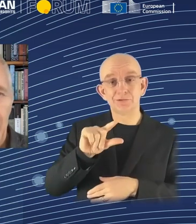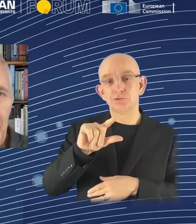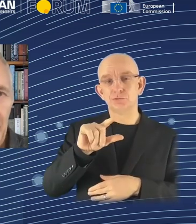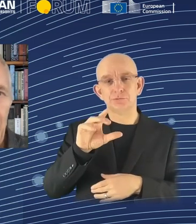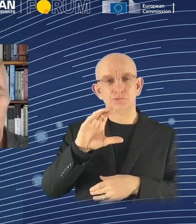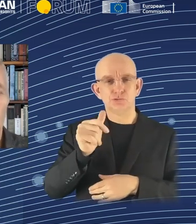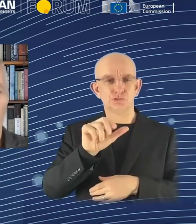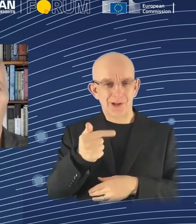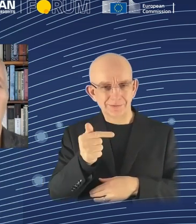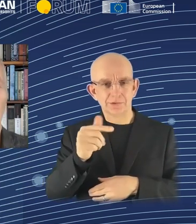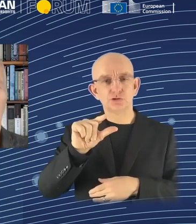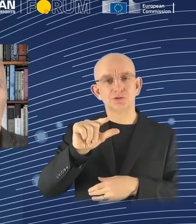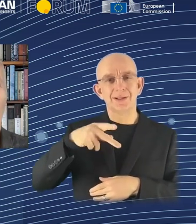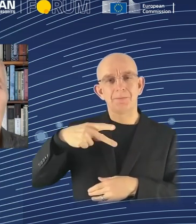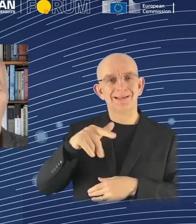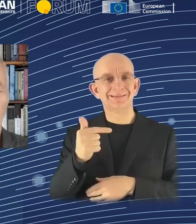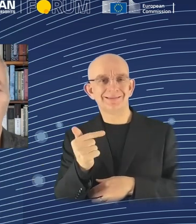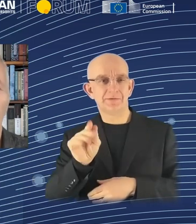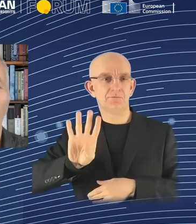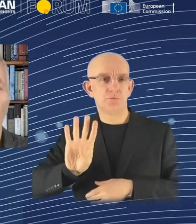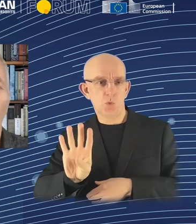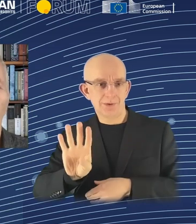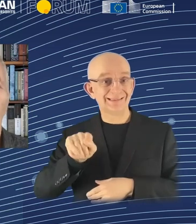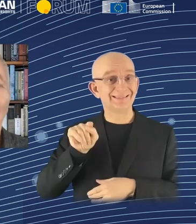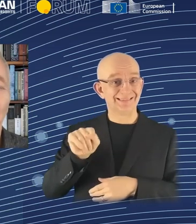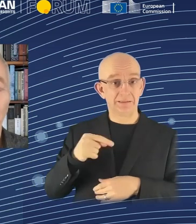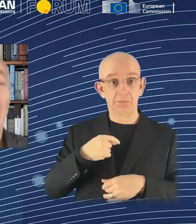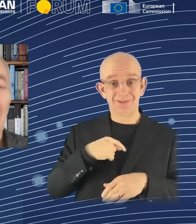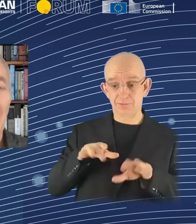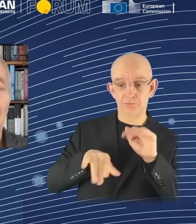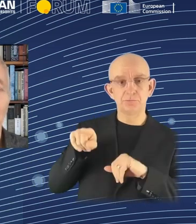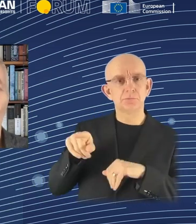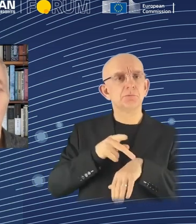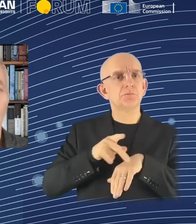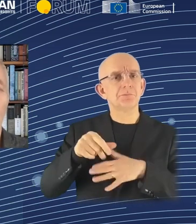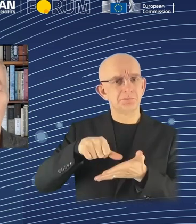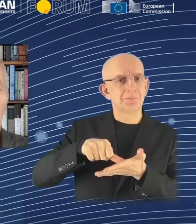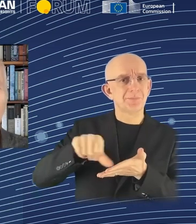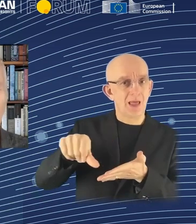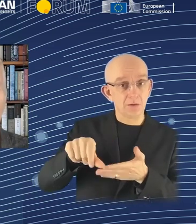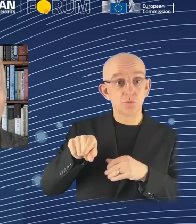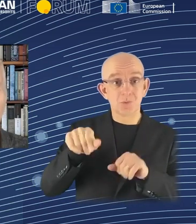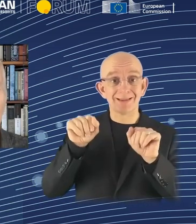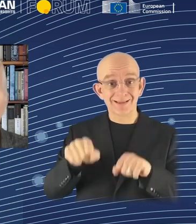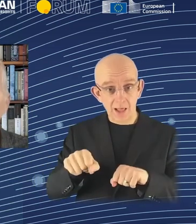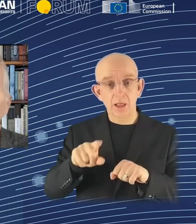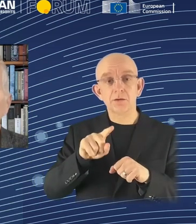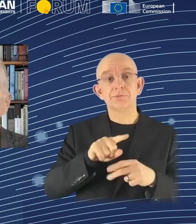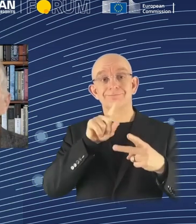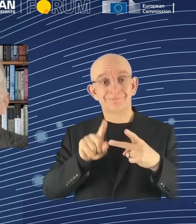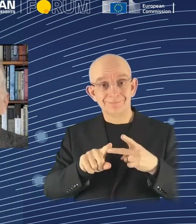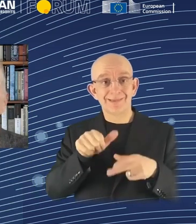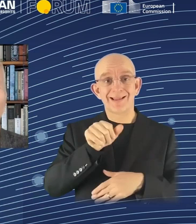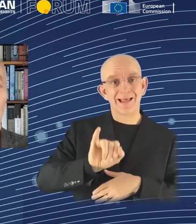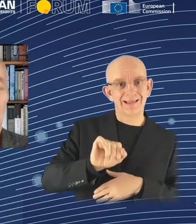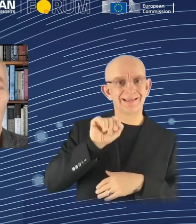the pro version now actually is able to call another AI, the one that creates images, and it generates